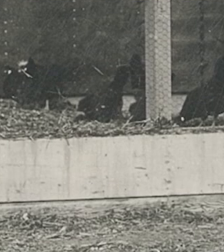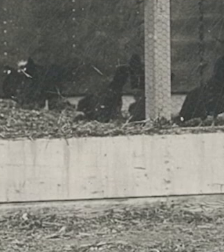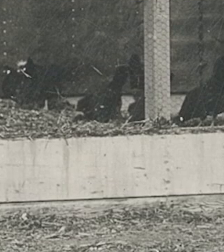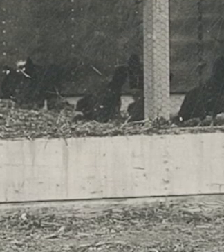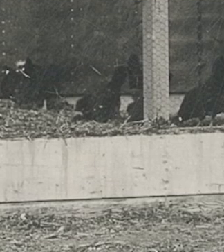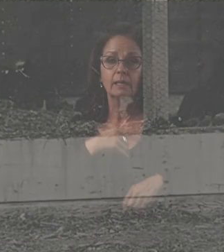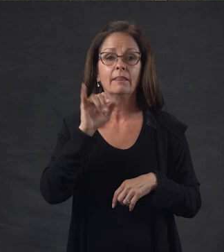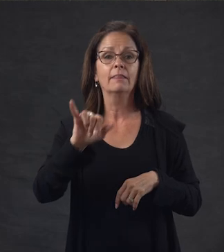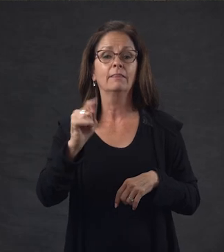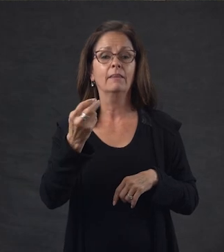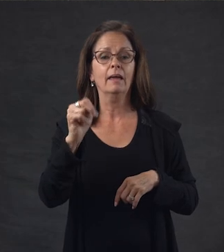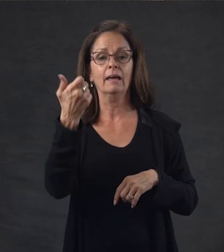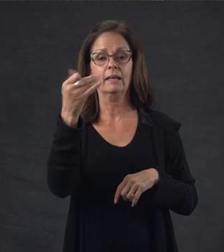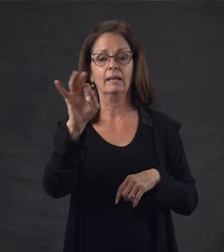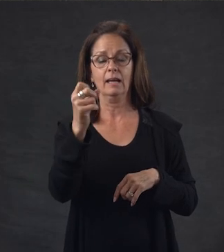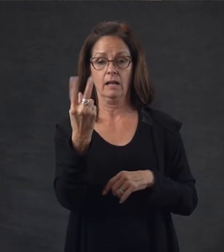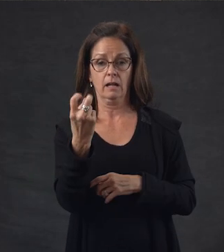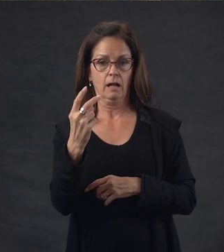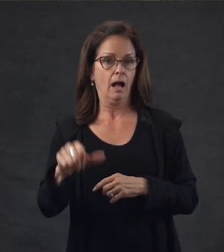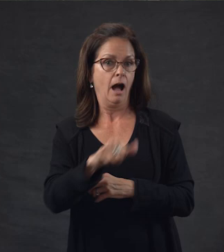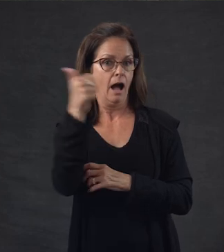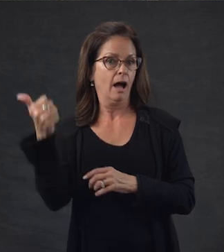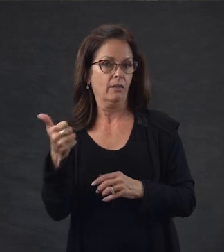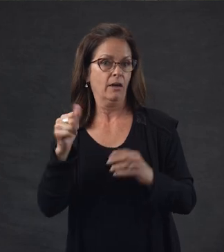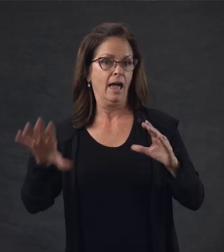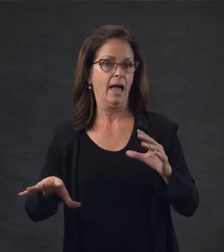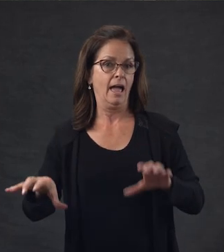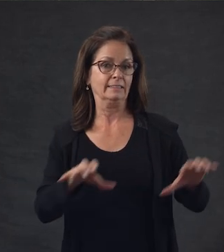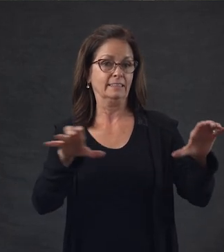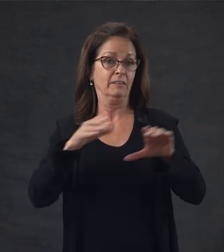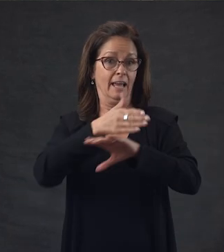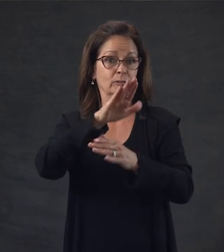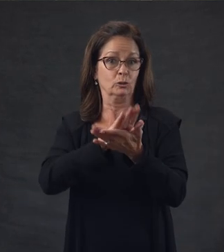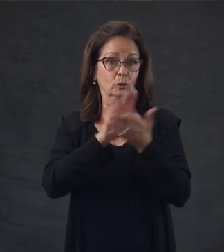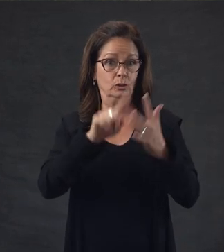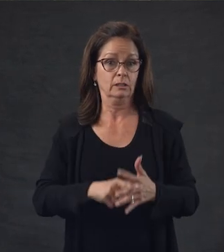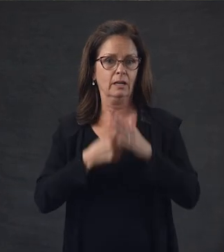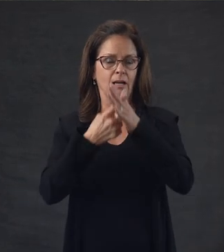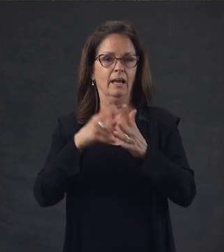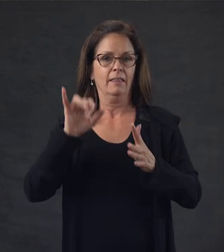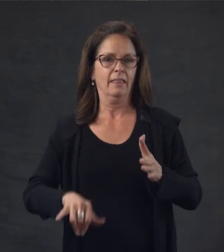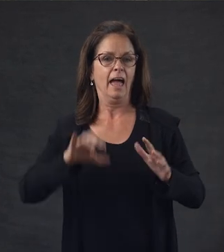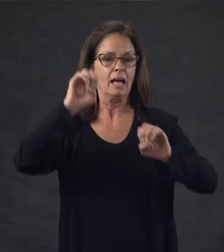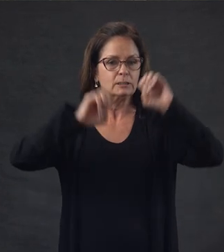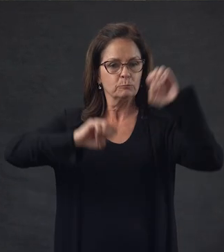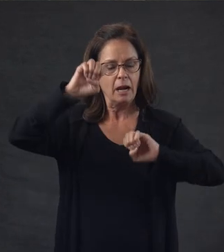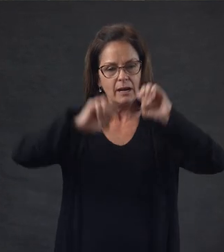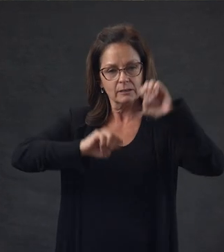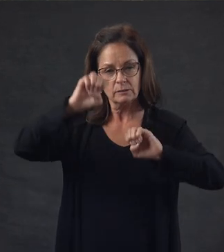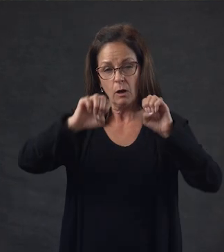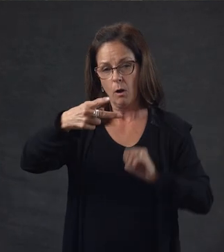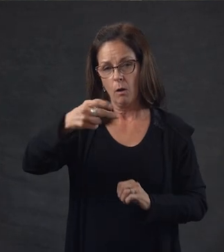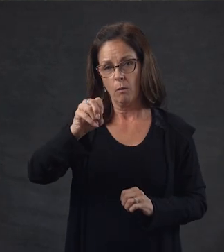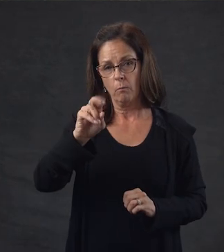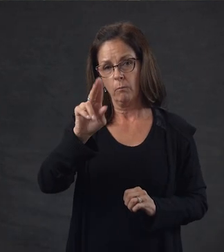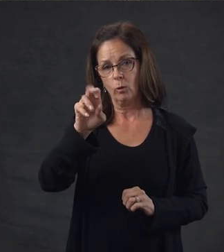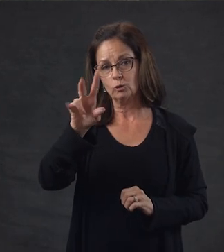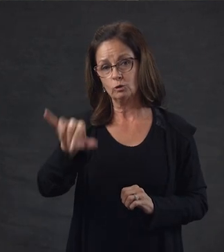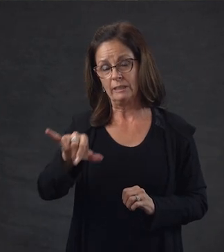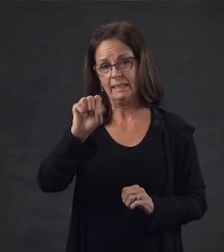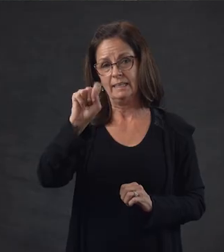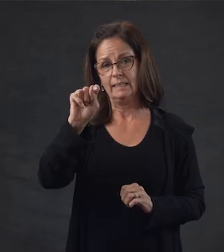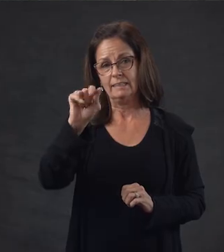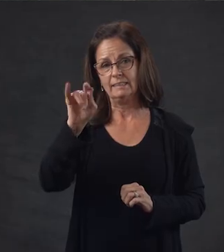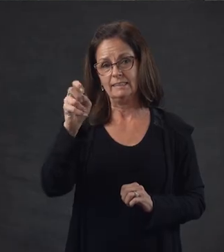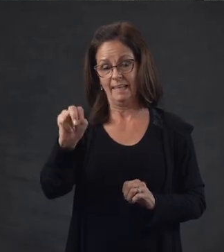Colorado Index articles. In 1912, another extracurricular activity began. The Experimental Poultry Stations Association